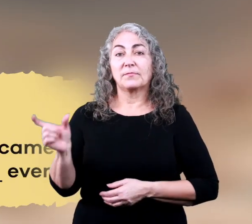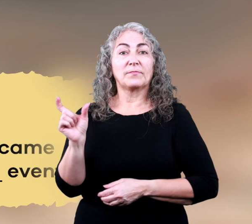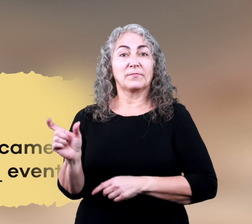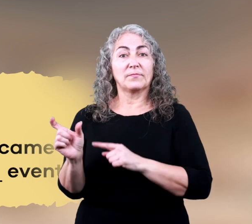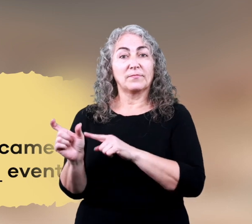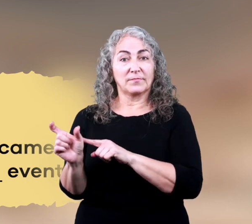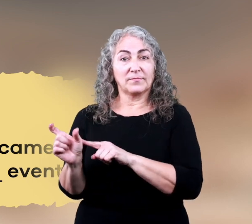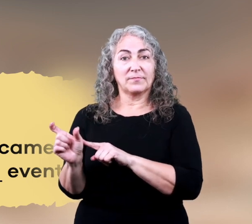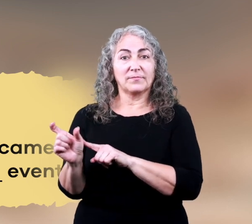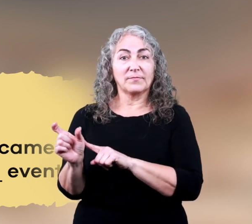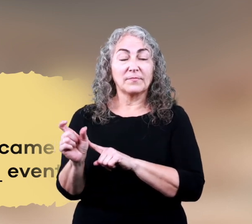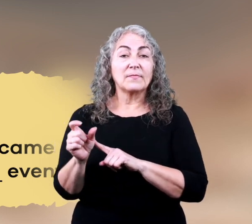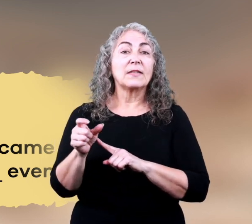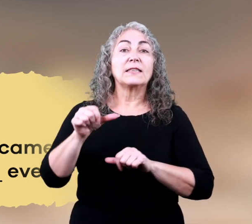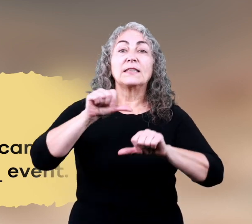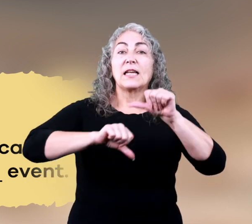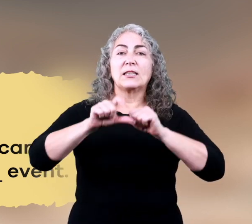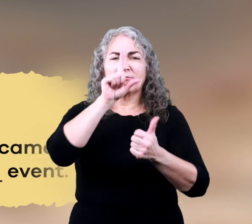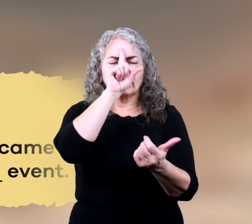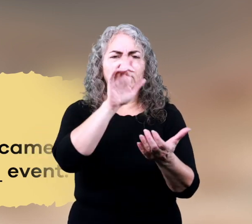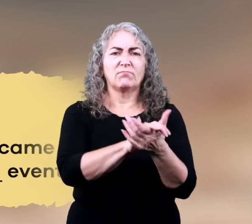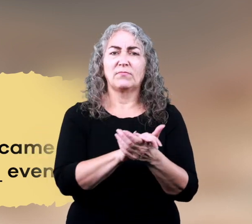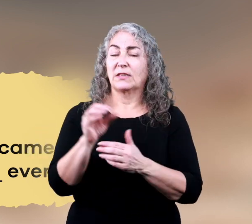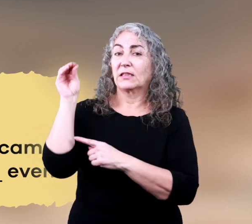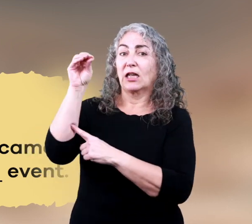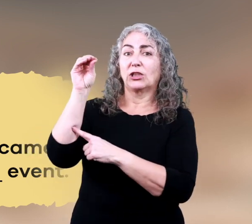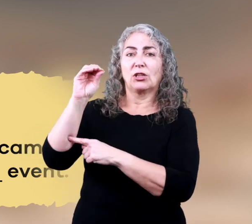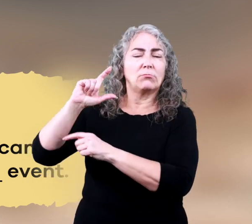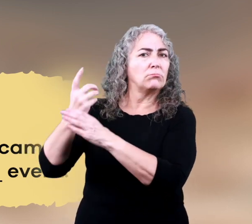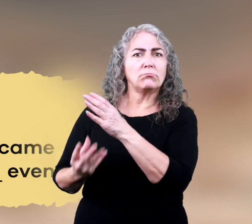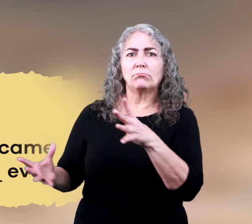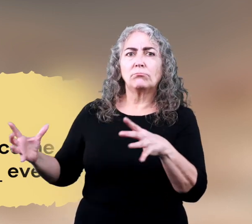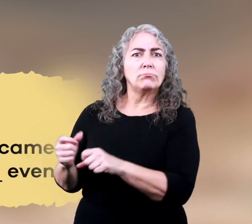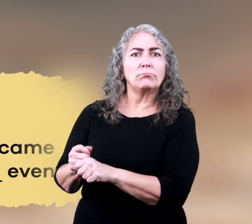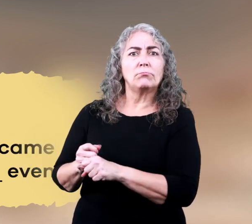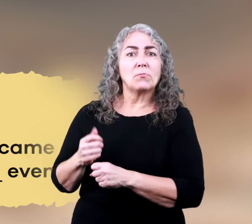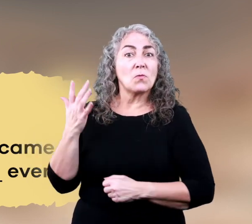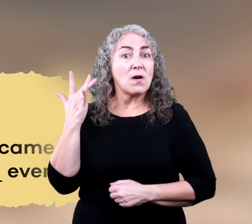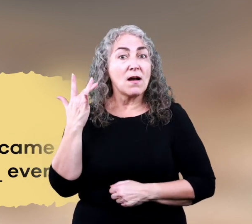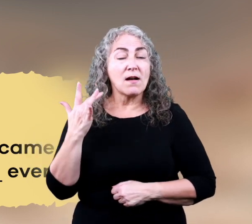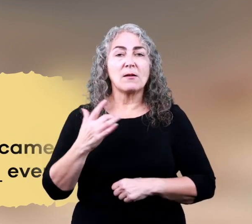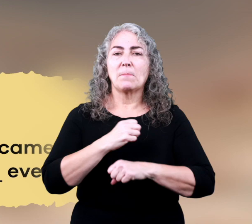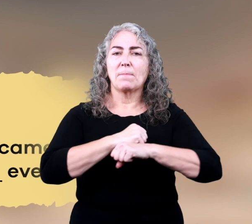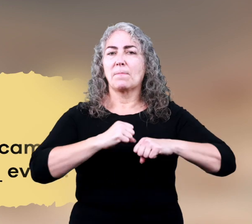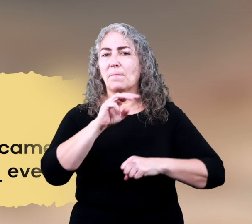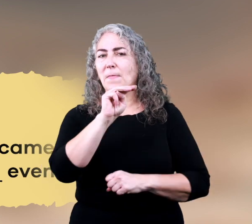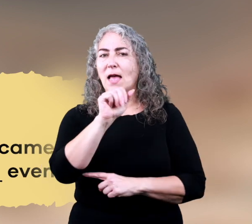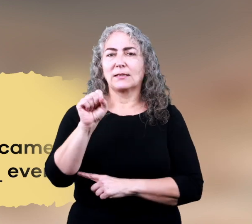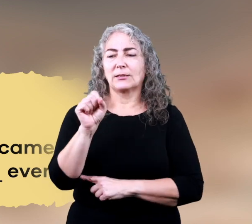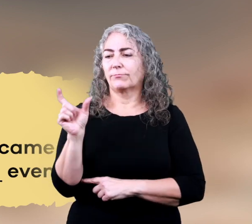in the blank scientists believe that dinosaurs became extinct because of a mass blank